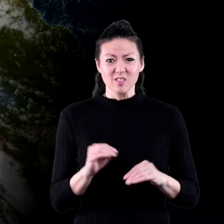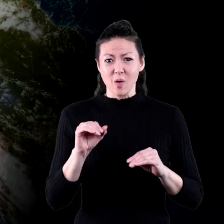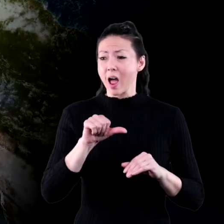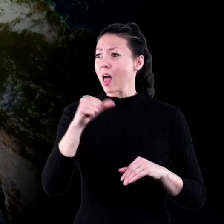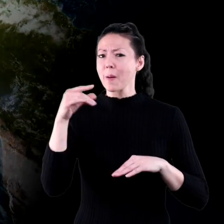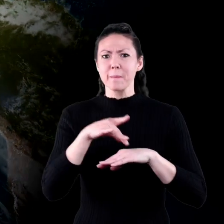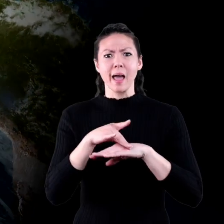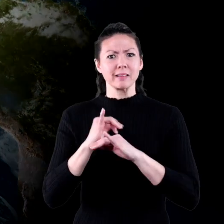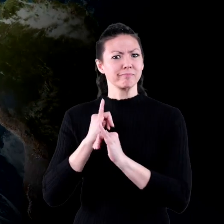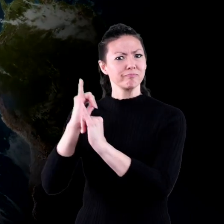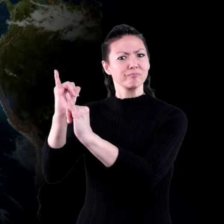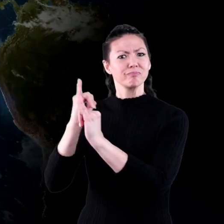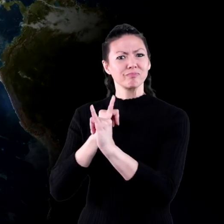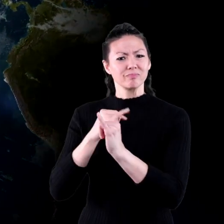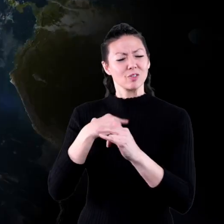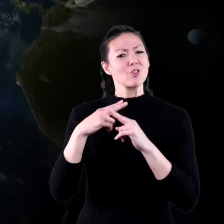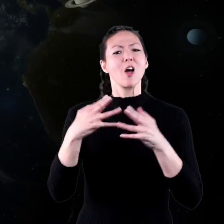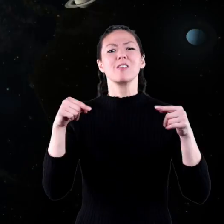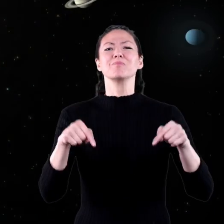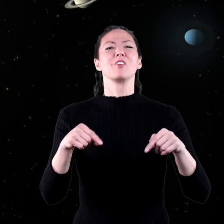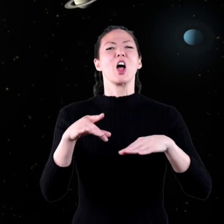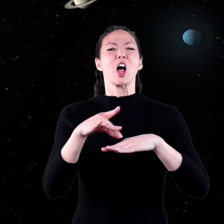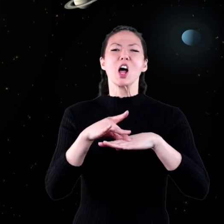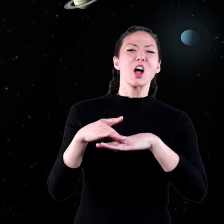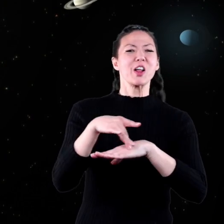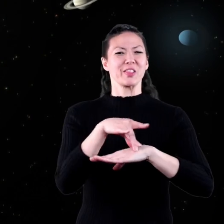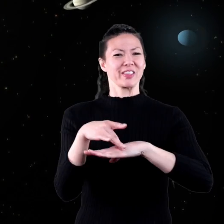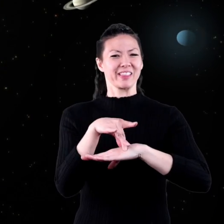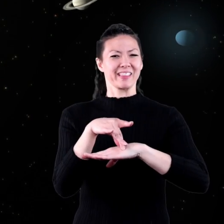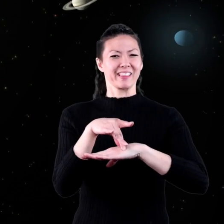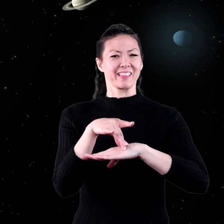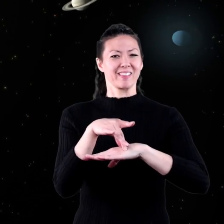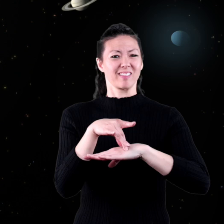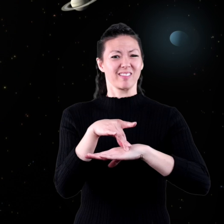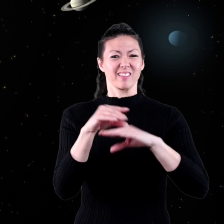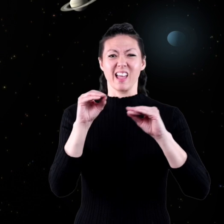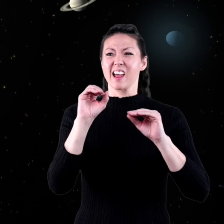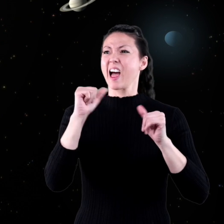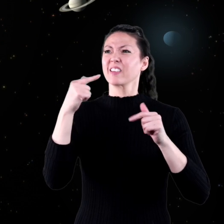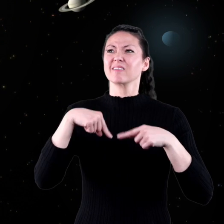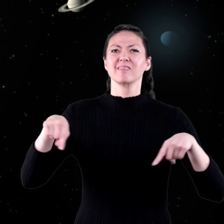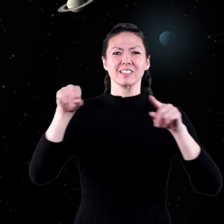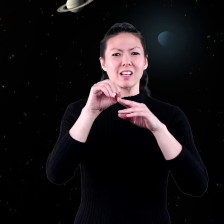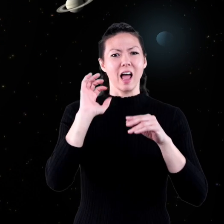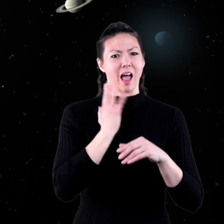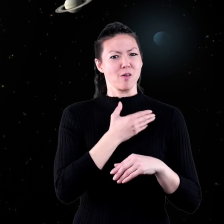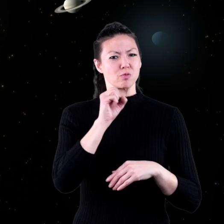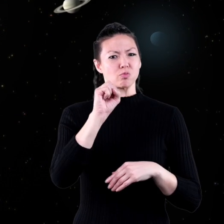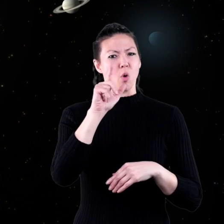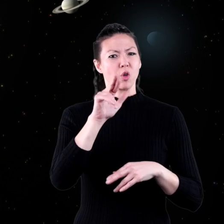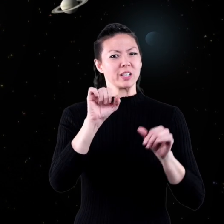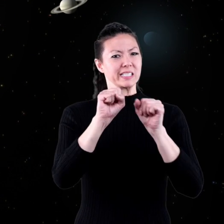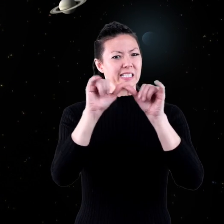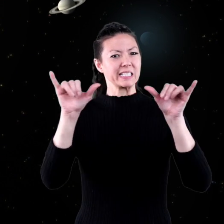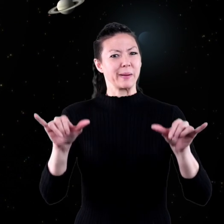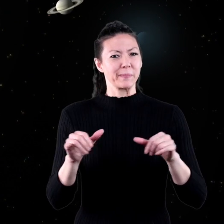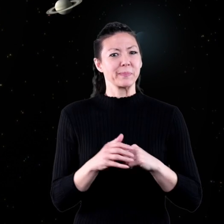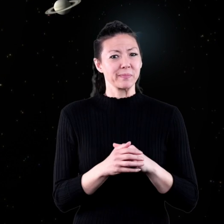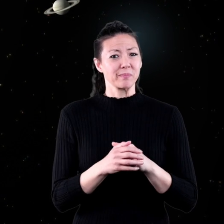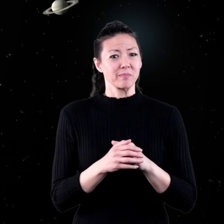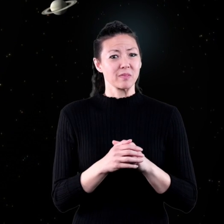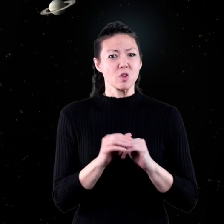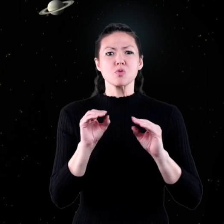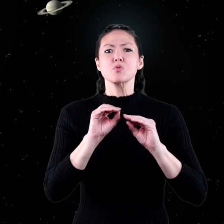There is no other planet like ours. The planet we call Earth. Nothing like it in our solar system.